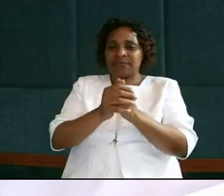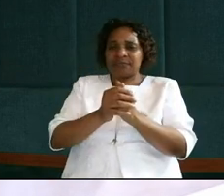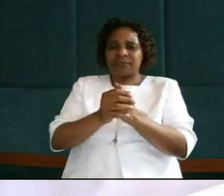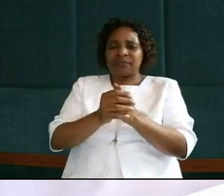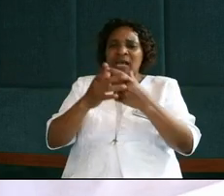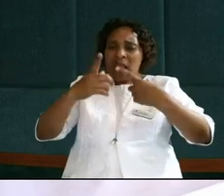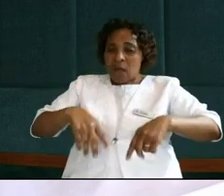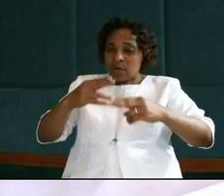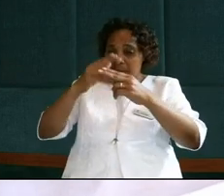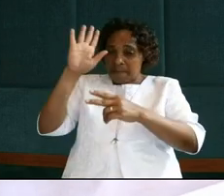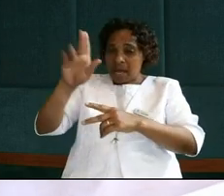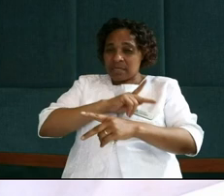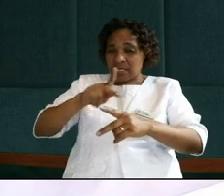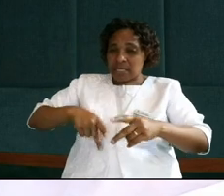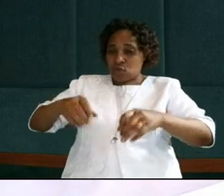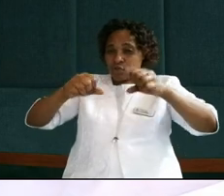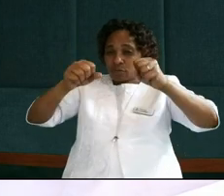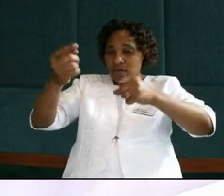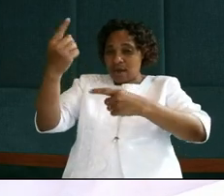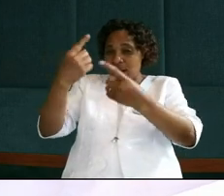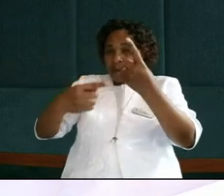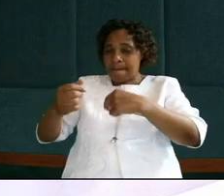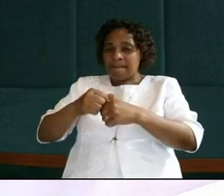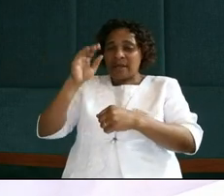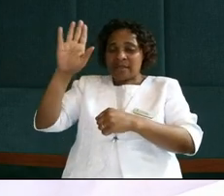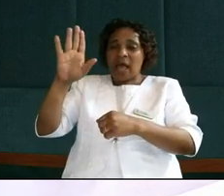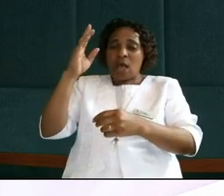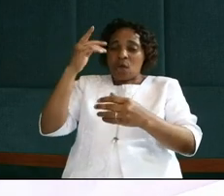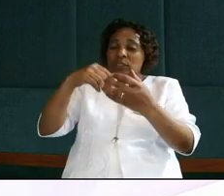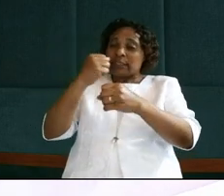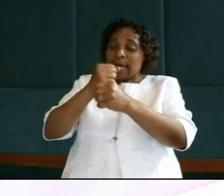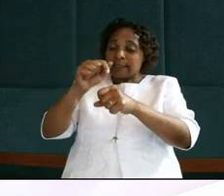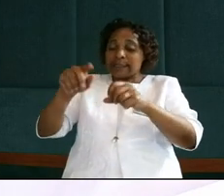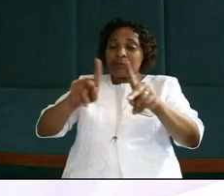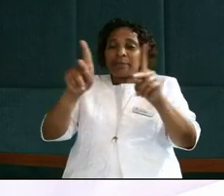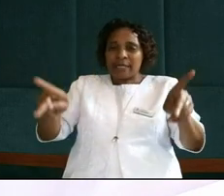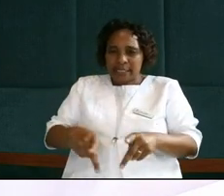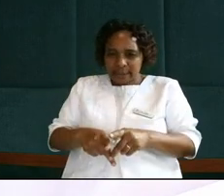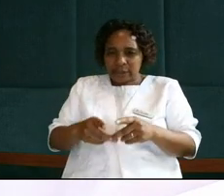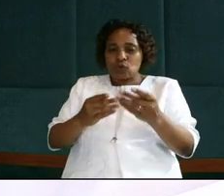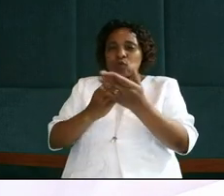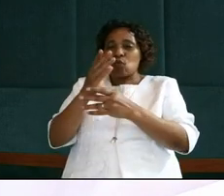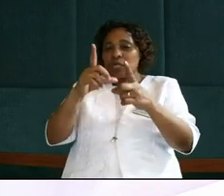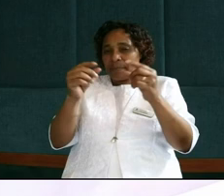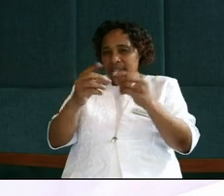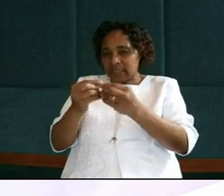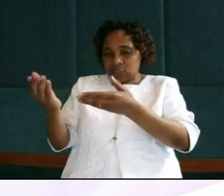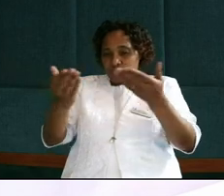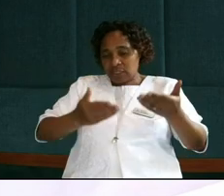Allowed be thy name, thy kingdom come. Thy will be done in this place and for this message as it is in heaven.